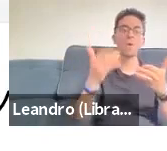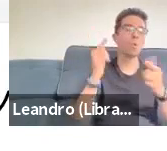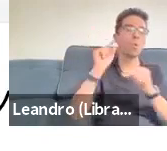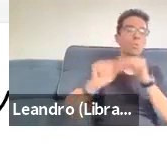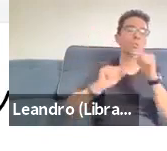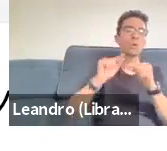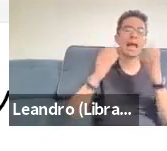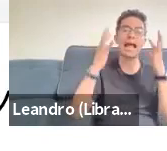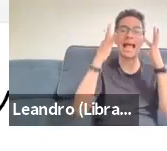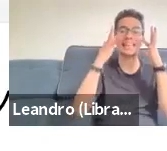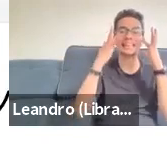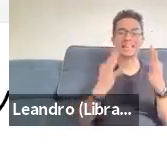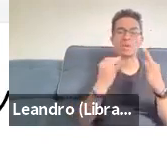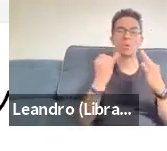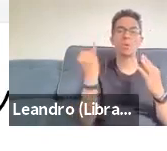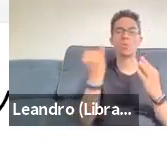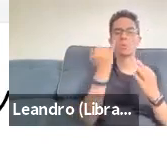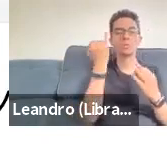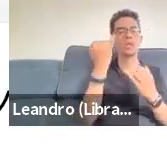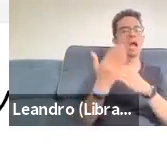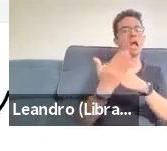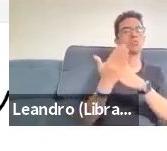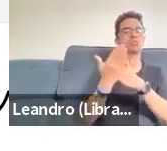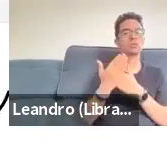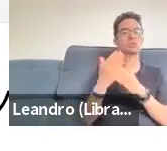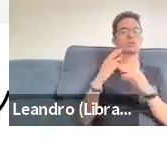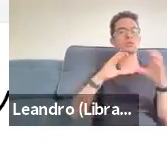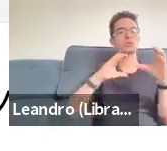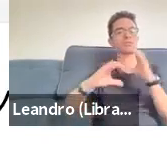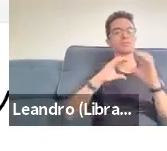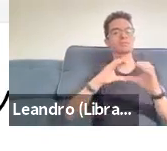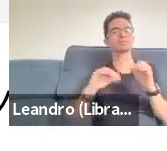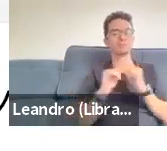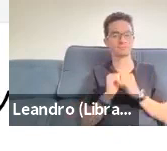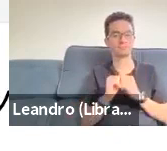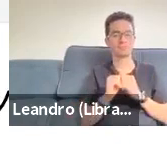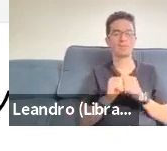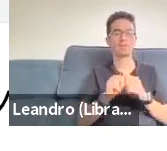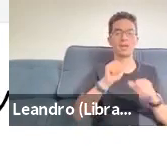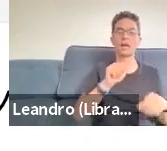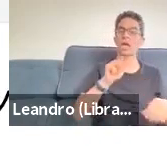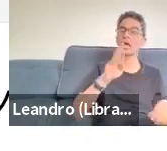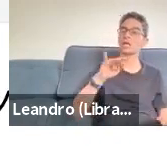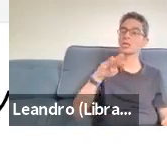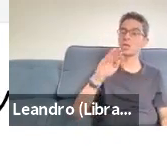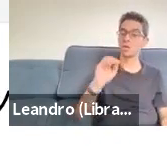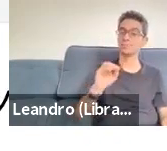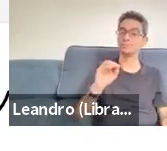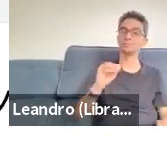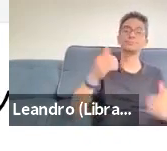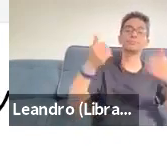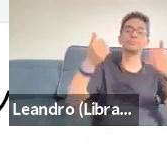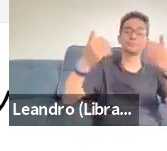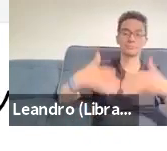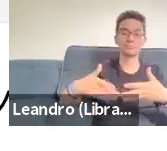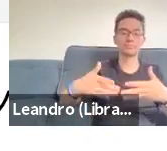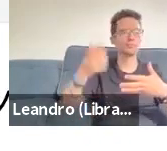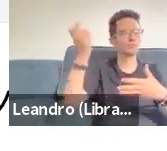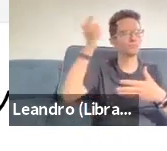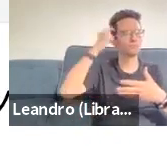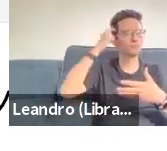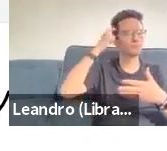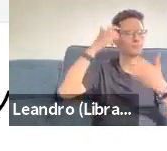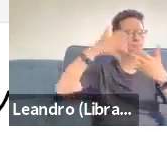cognition. I think in the article I highlight work by Hutchins and distributed communication, highlighting the work by Goffman.